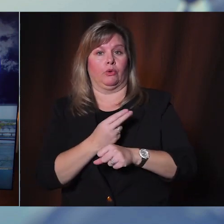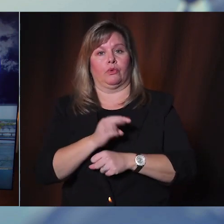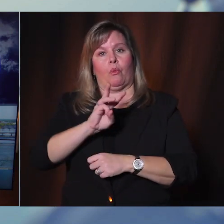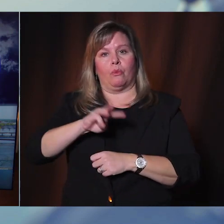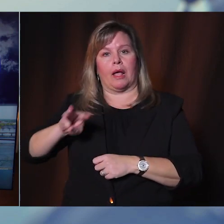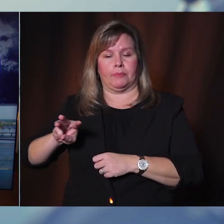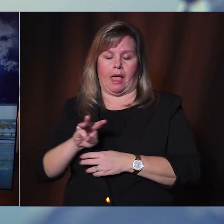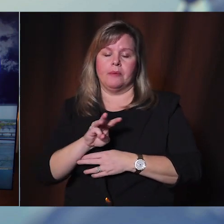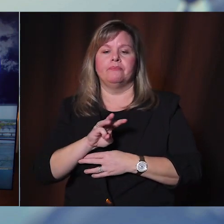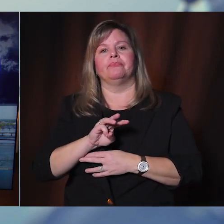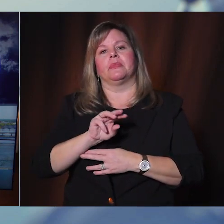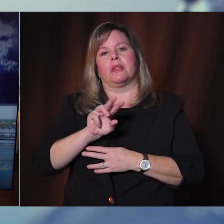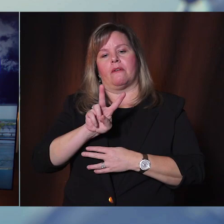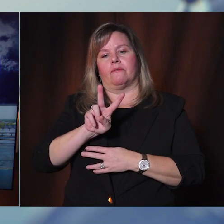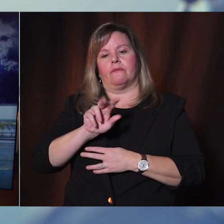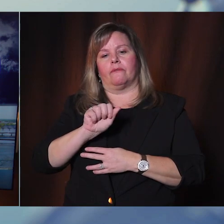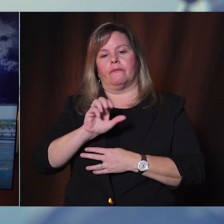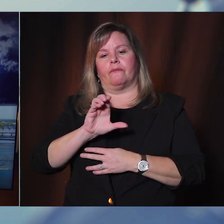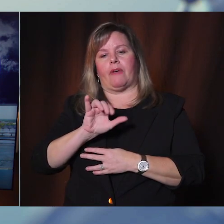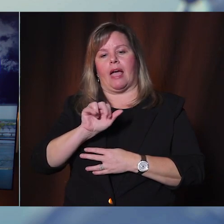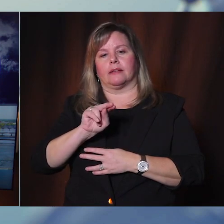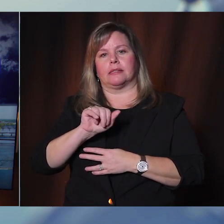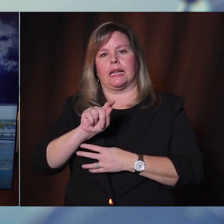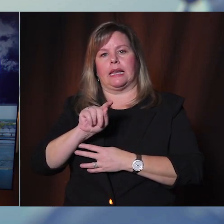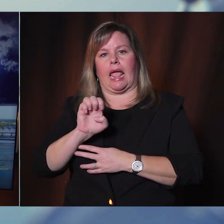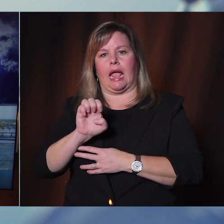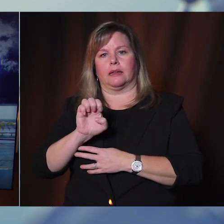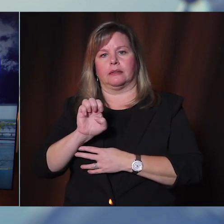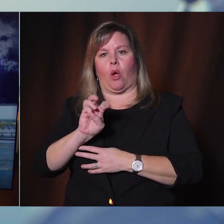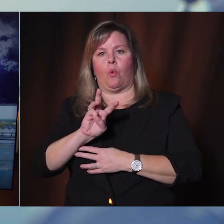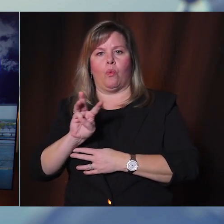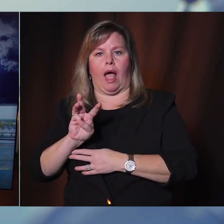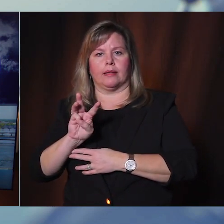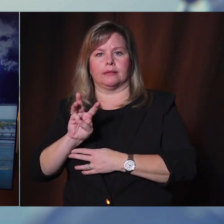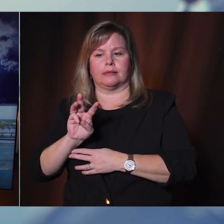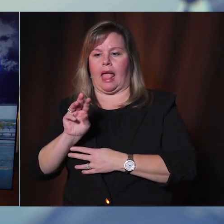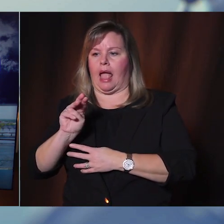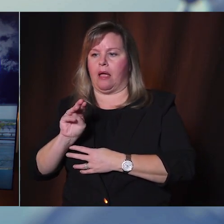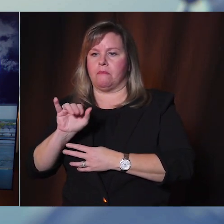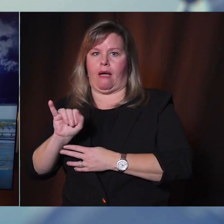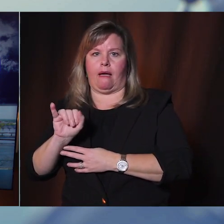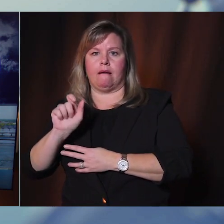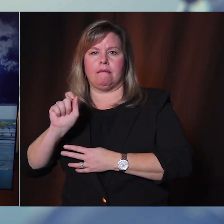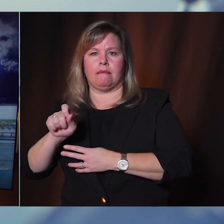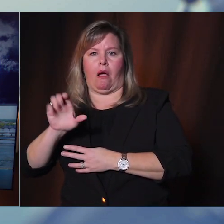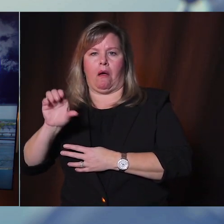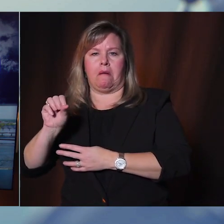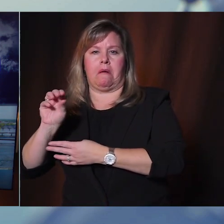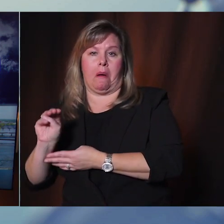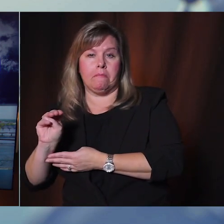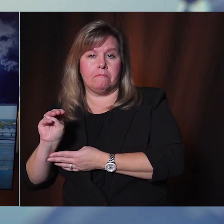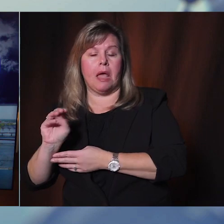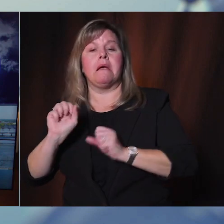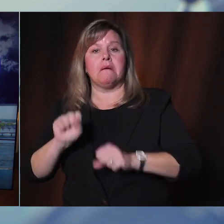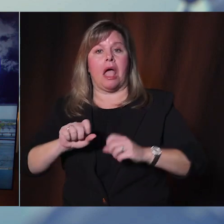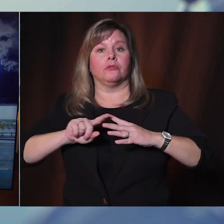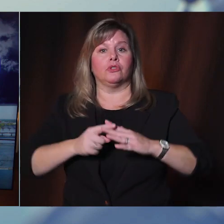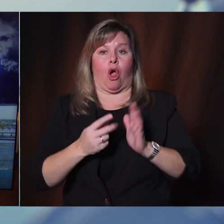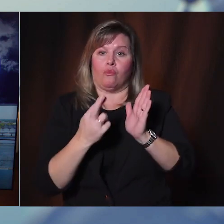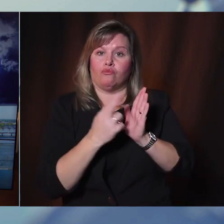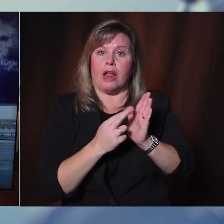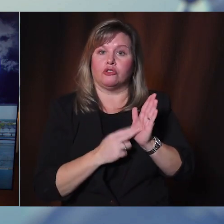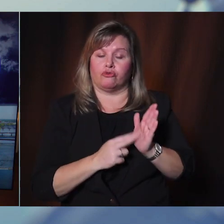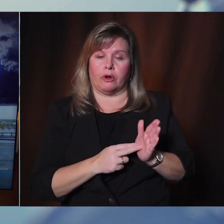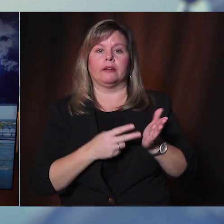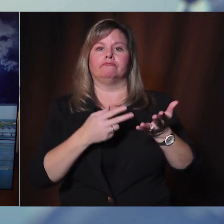VaccinateWestMI.com. Please bookmark that site. In the coming days, we will activate registration information